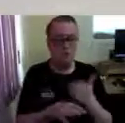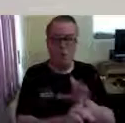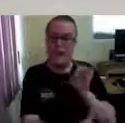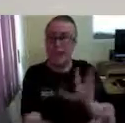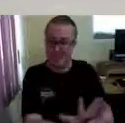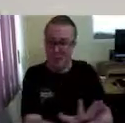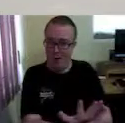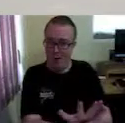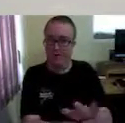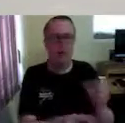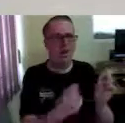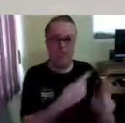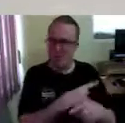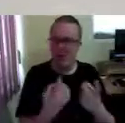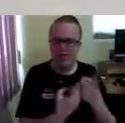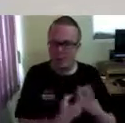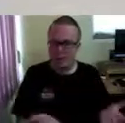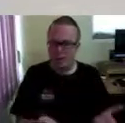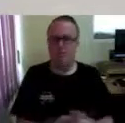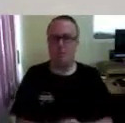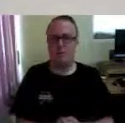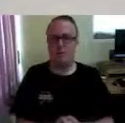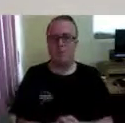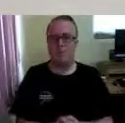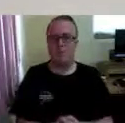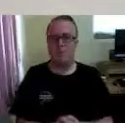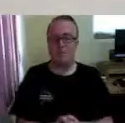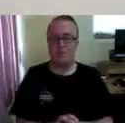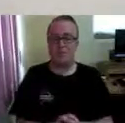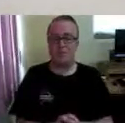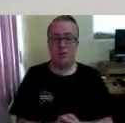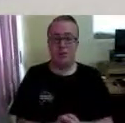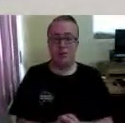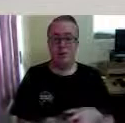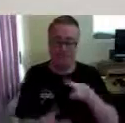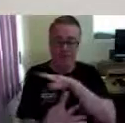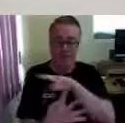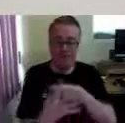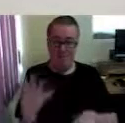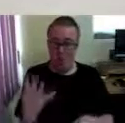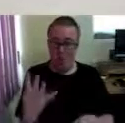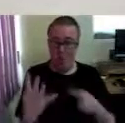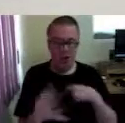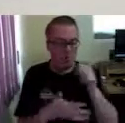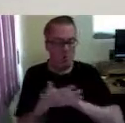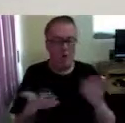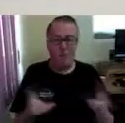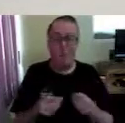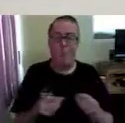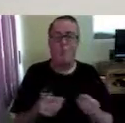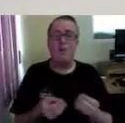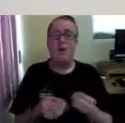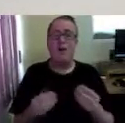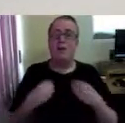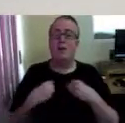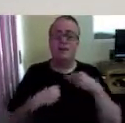it as a little Braille display and a note taker on its own, so it's quite clever. I bought all of these three, four from a company in